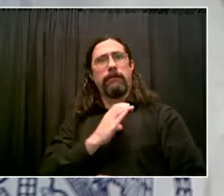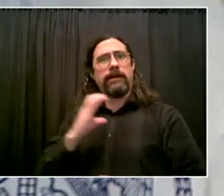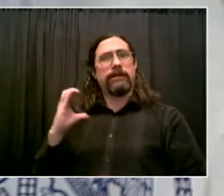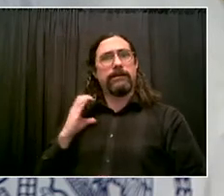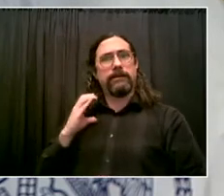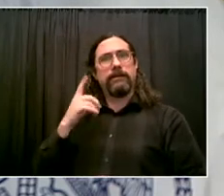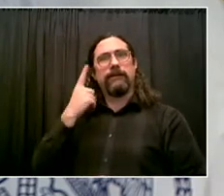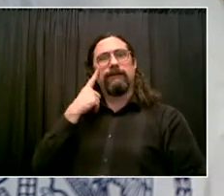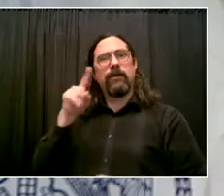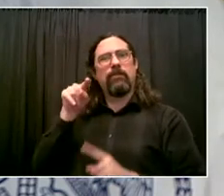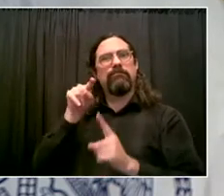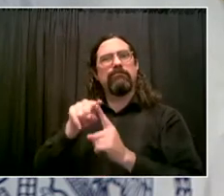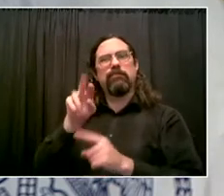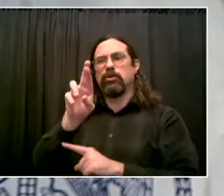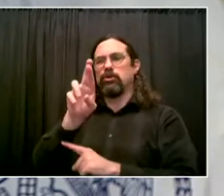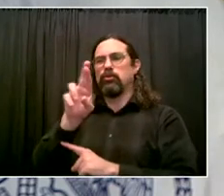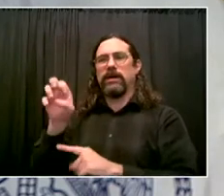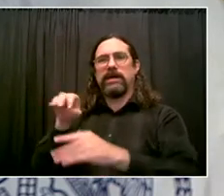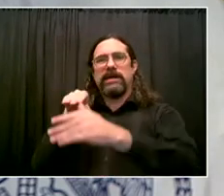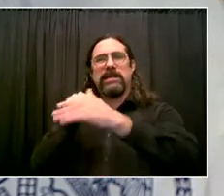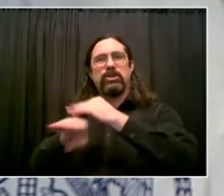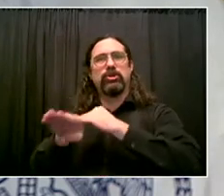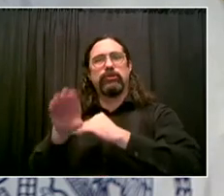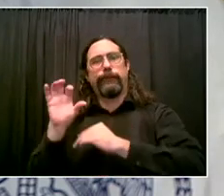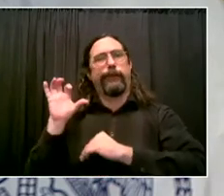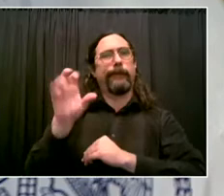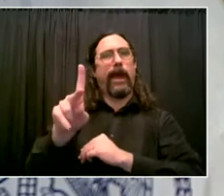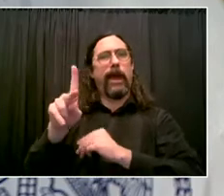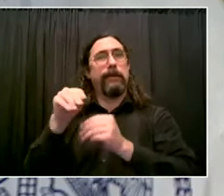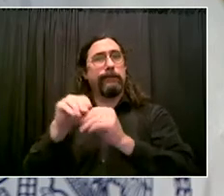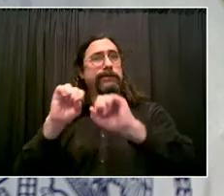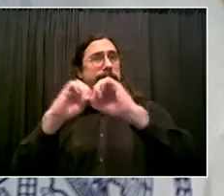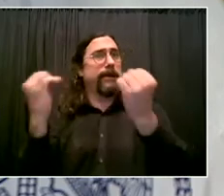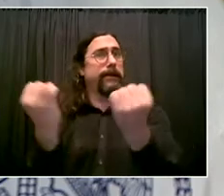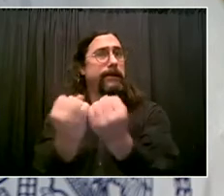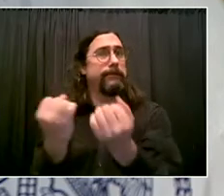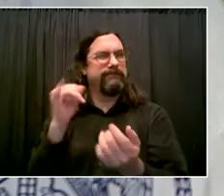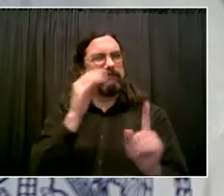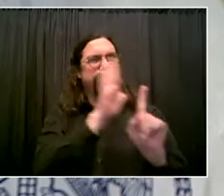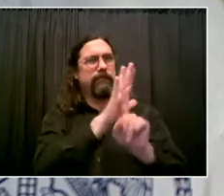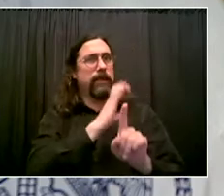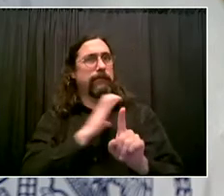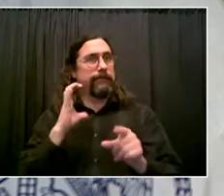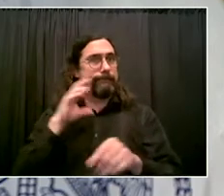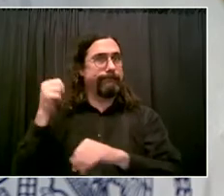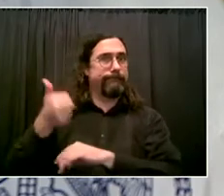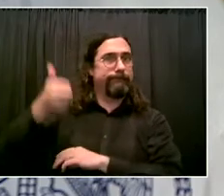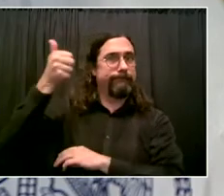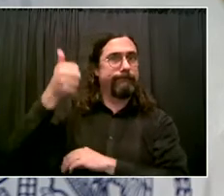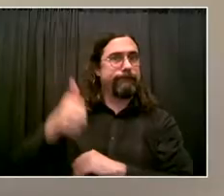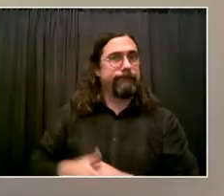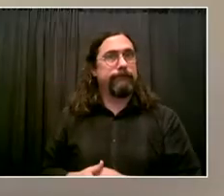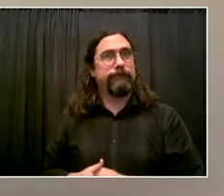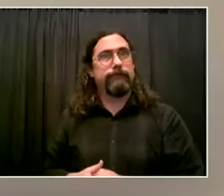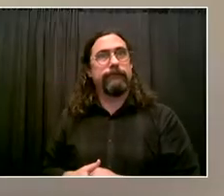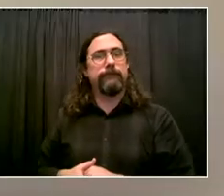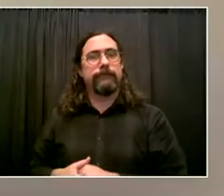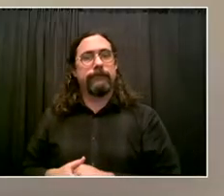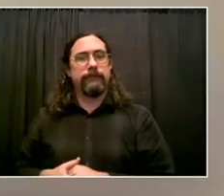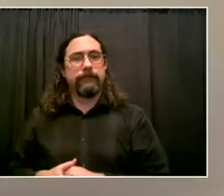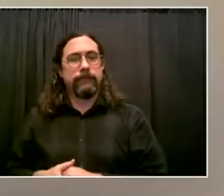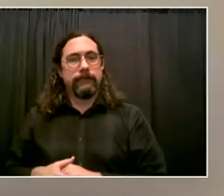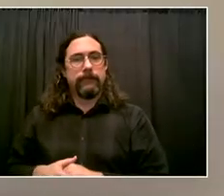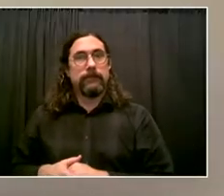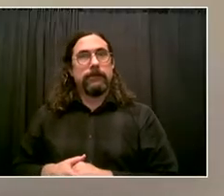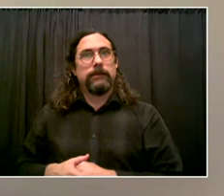Thank you, Mr. Mayor. Um, I appreciate you having me here today. Uh, as I've been speaking today, first off, I want to say, you know, my heart goes out to the family